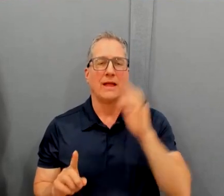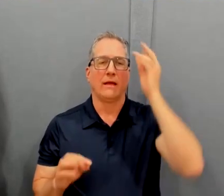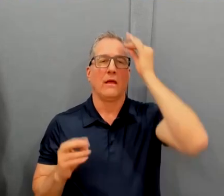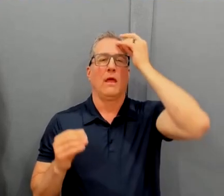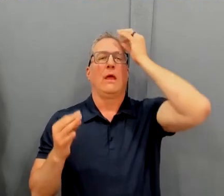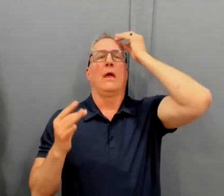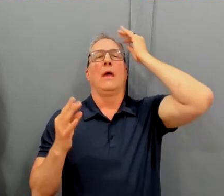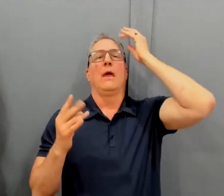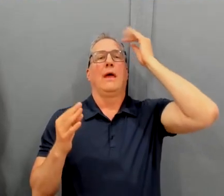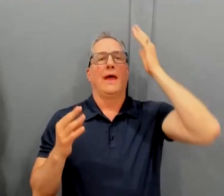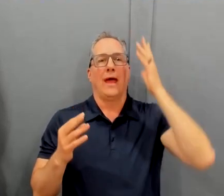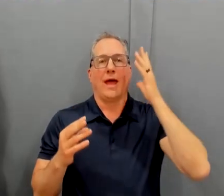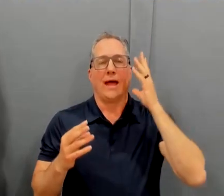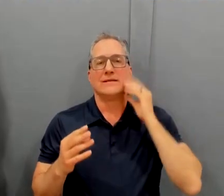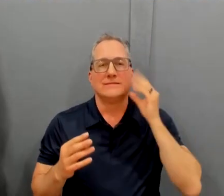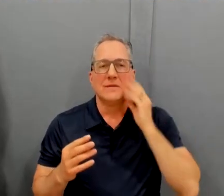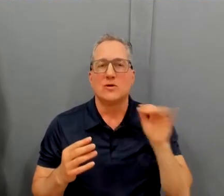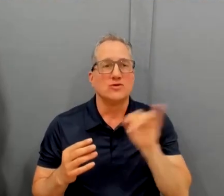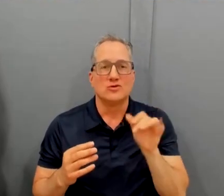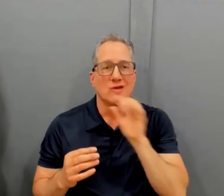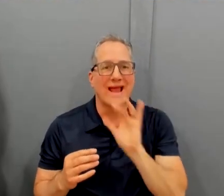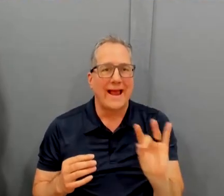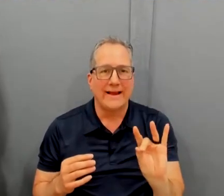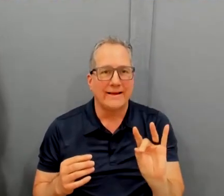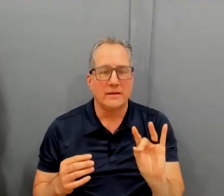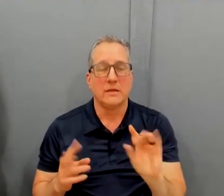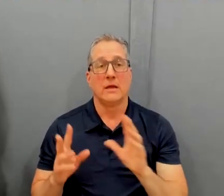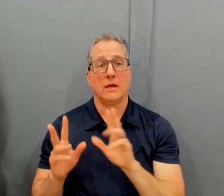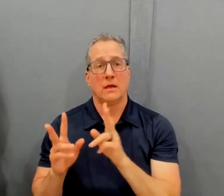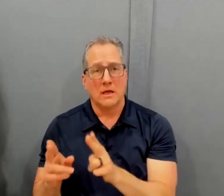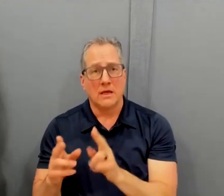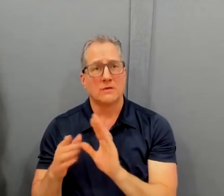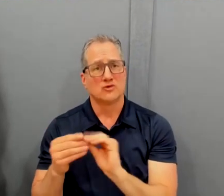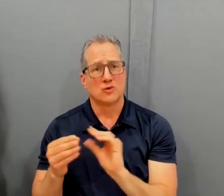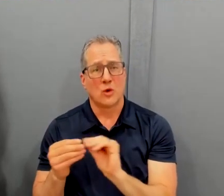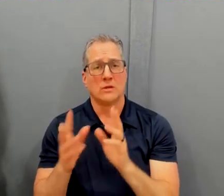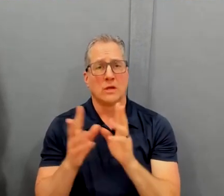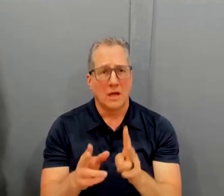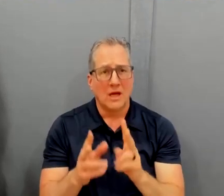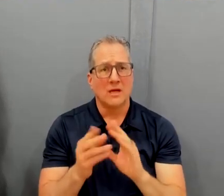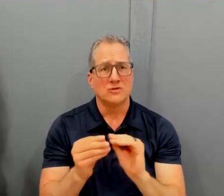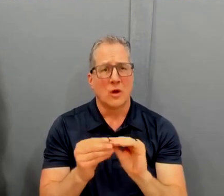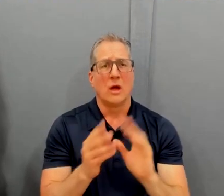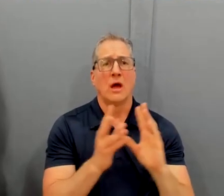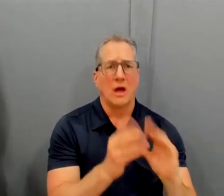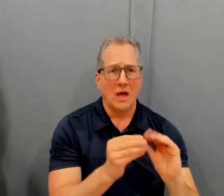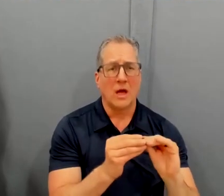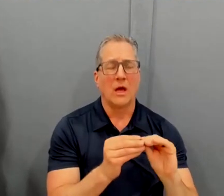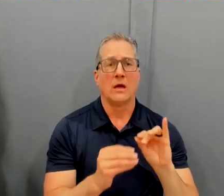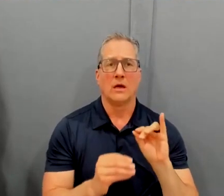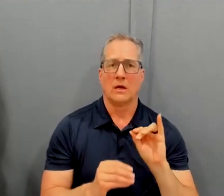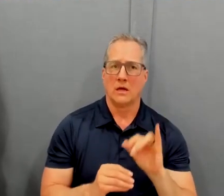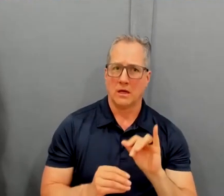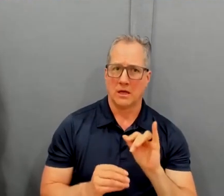-experiencing it. Right. And so many stories that were being shared with me, was taken aback. was like,